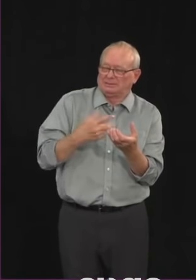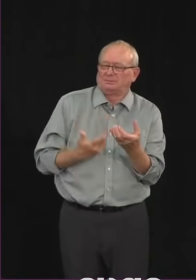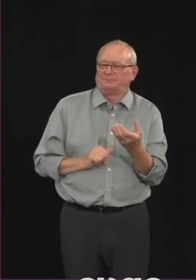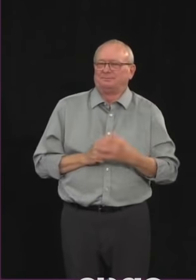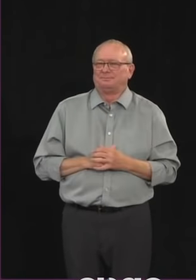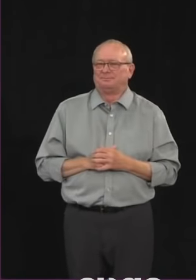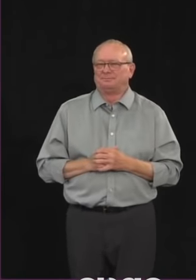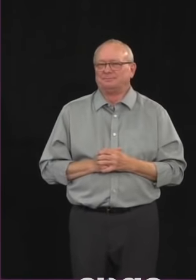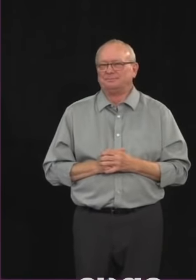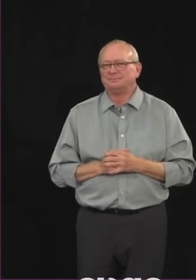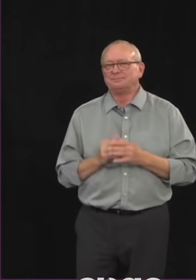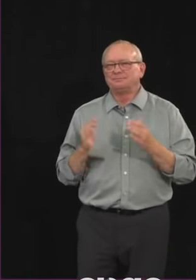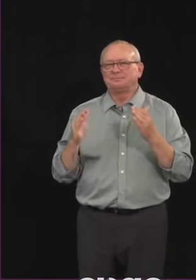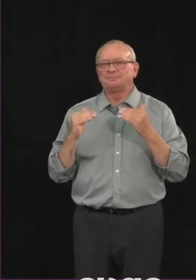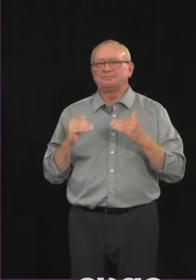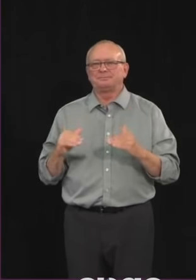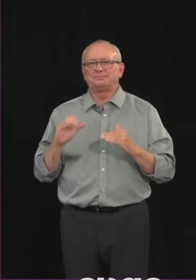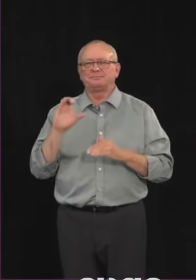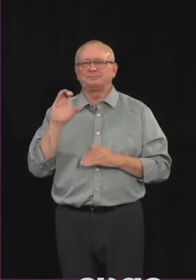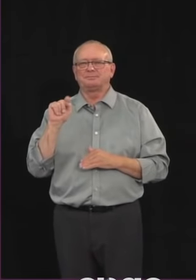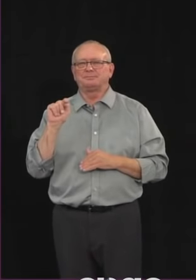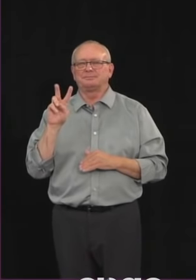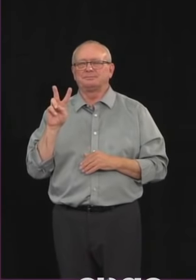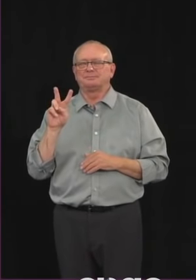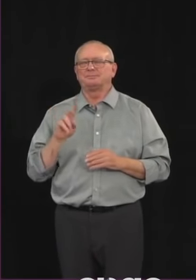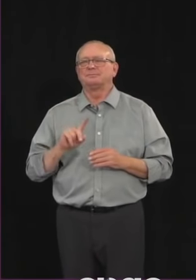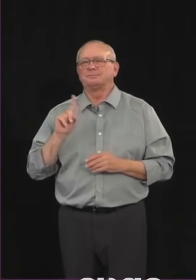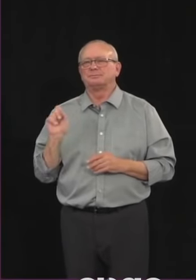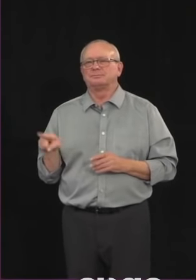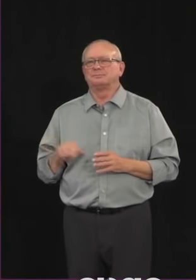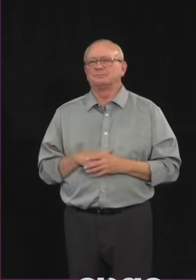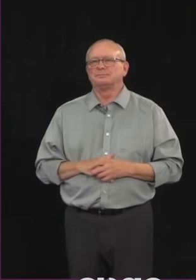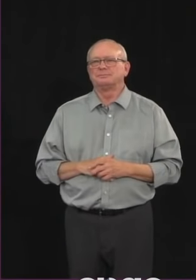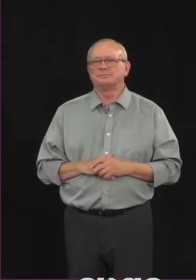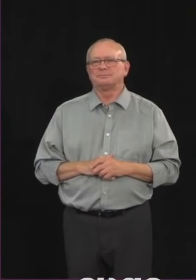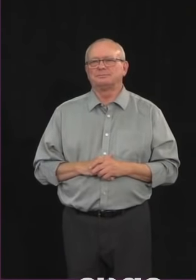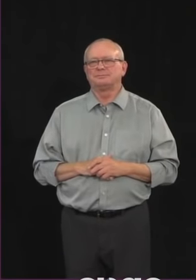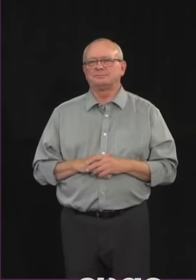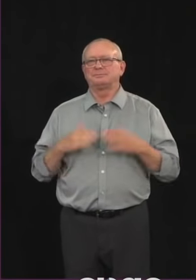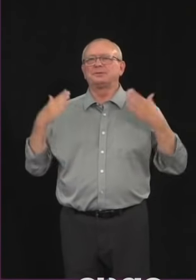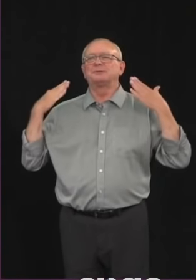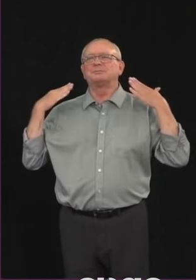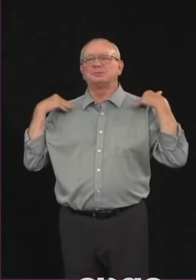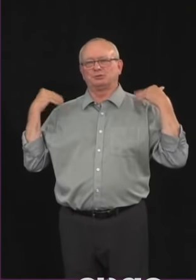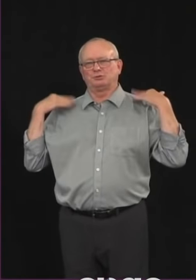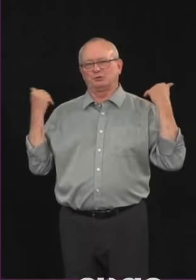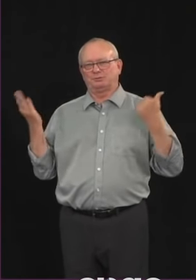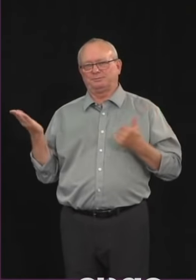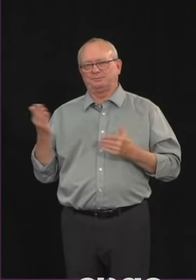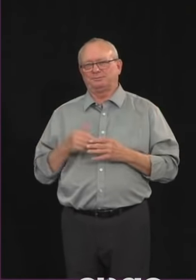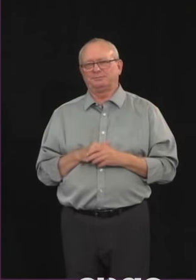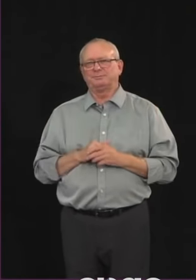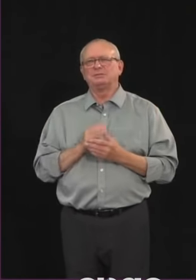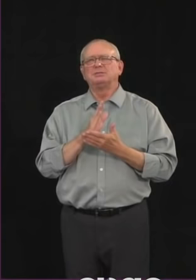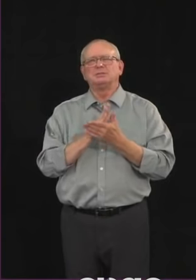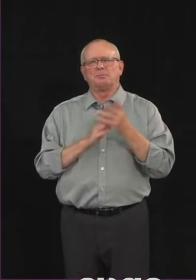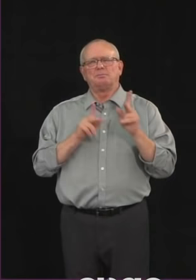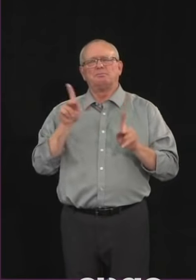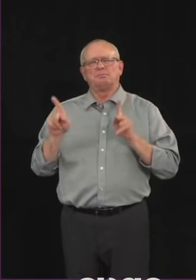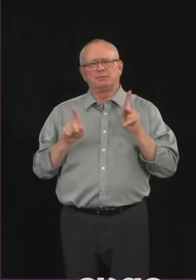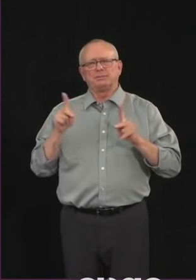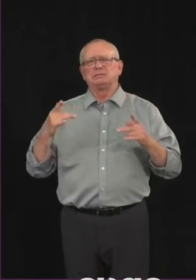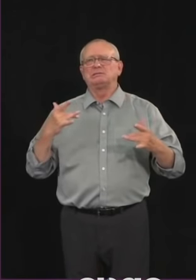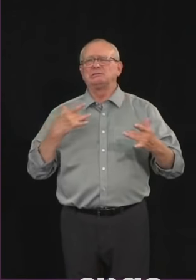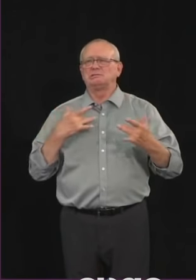hi this is a question for minister shandro some people are voicing concerns that there are about 200 doctor positions